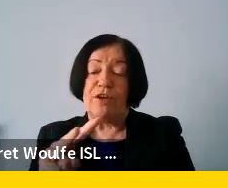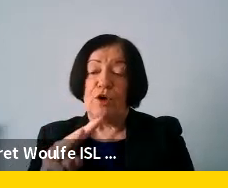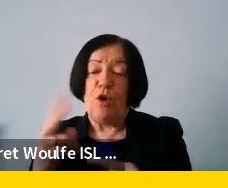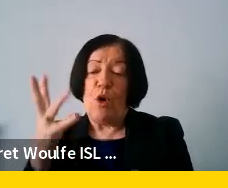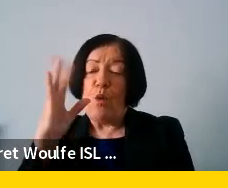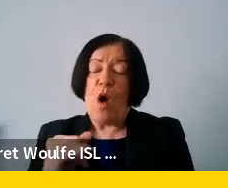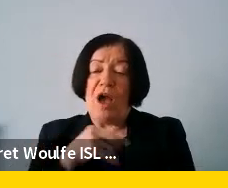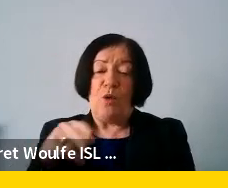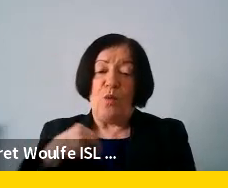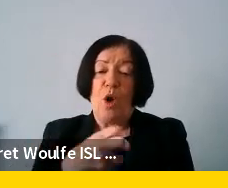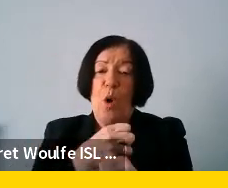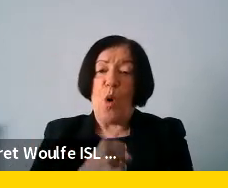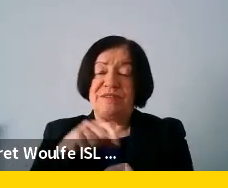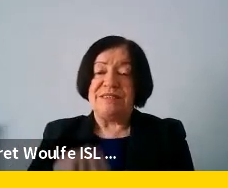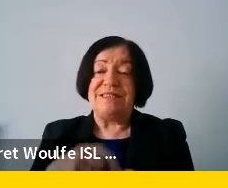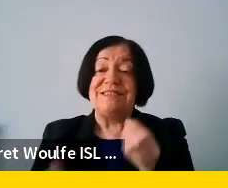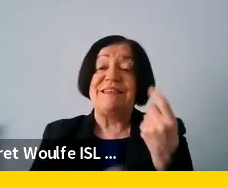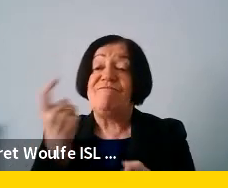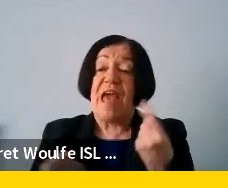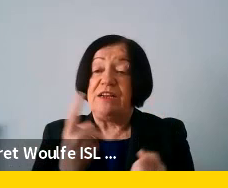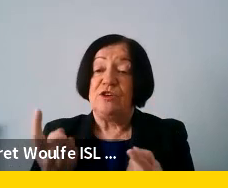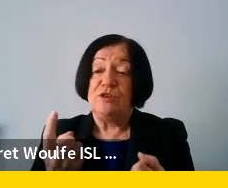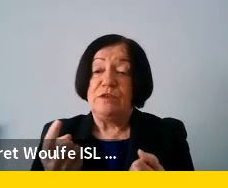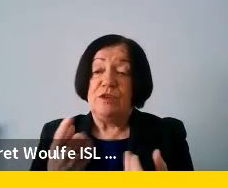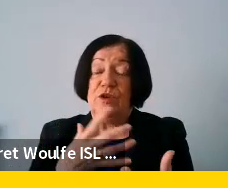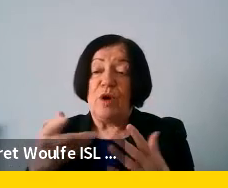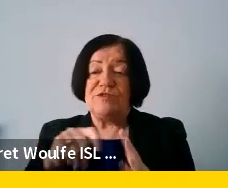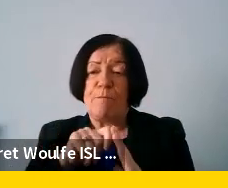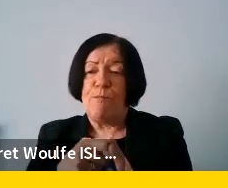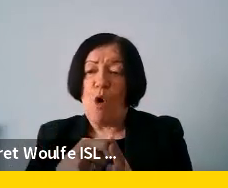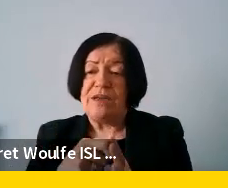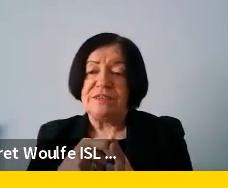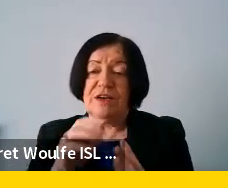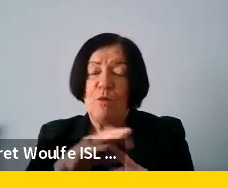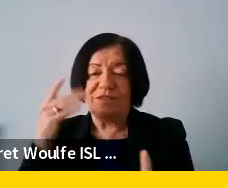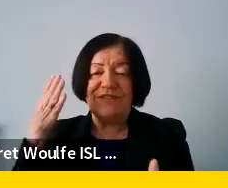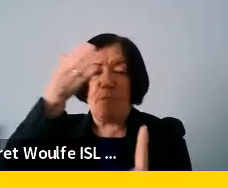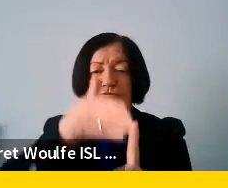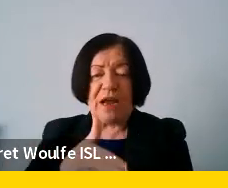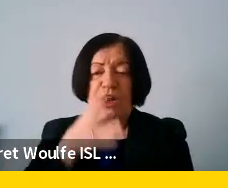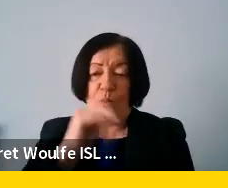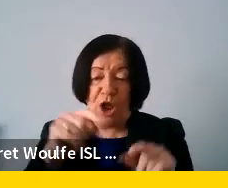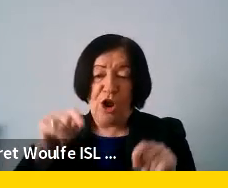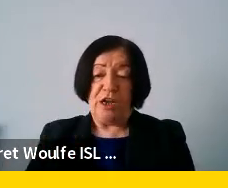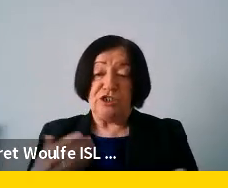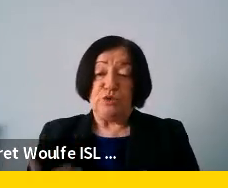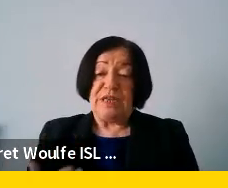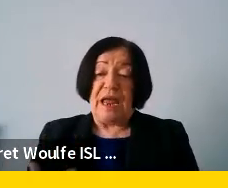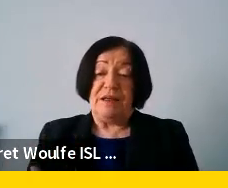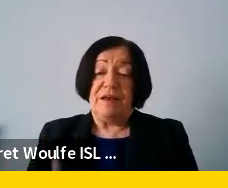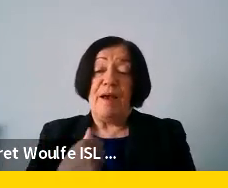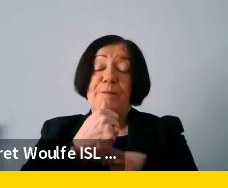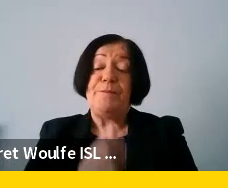why we are hosting this event what is the the point of it what is the objective and why you are here today so